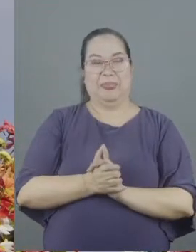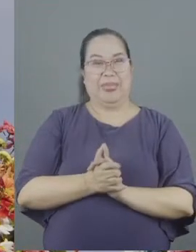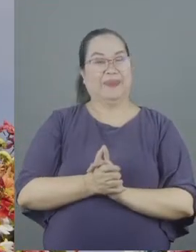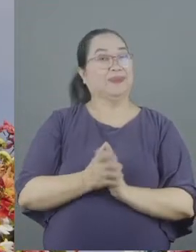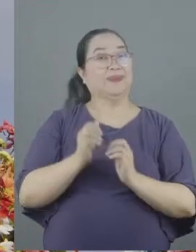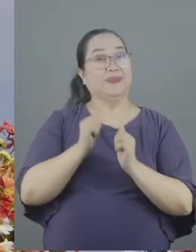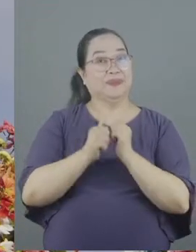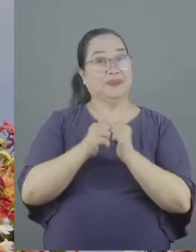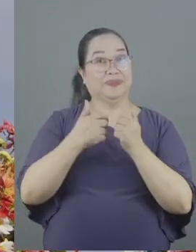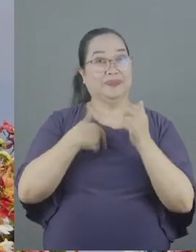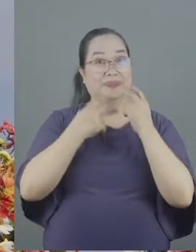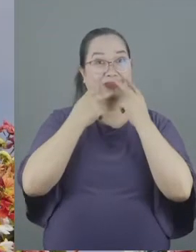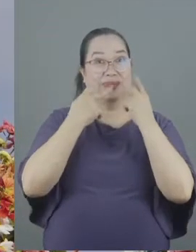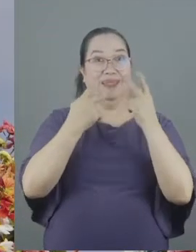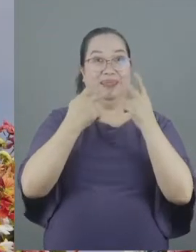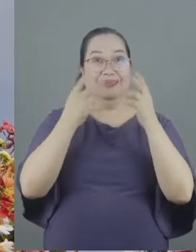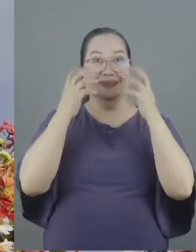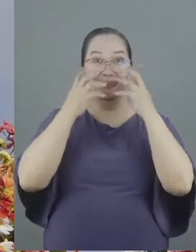makes me look fatter.